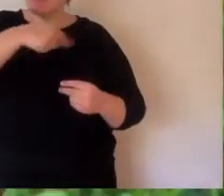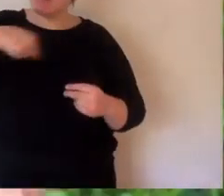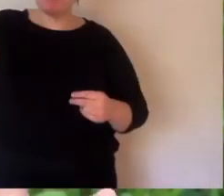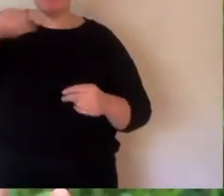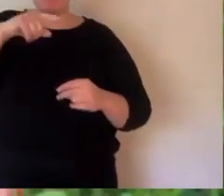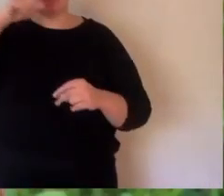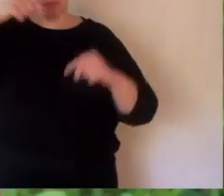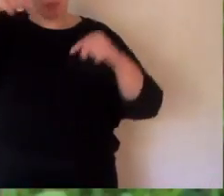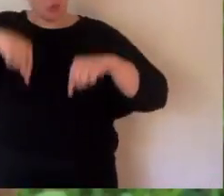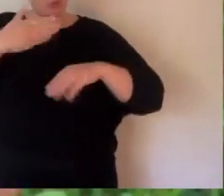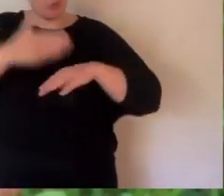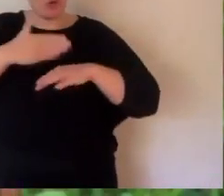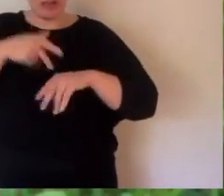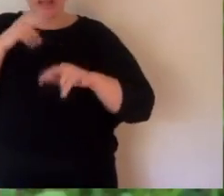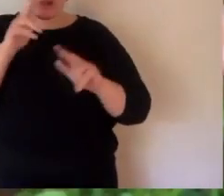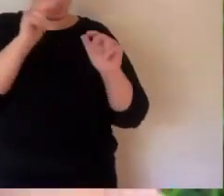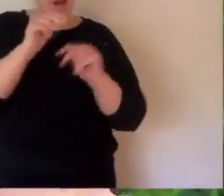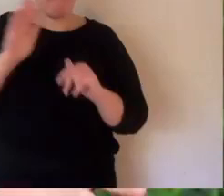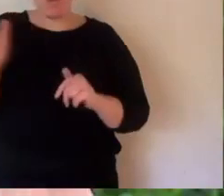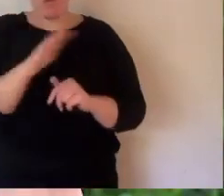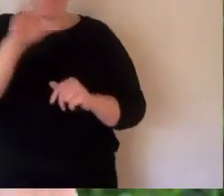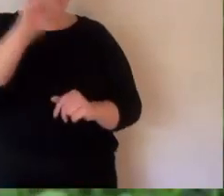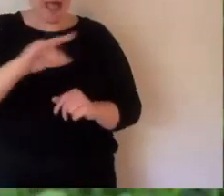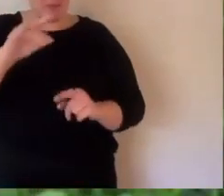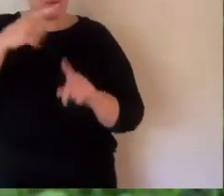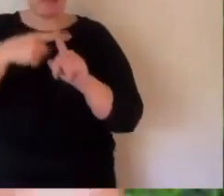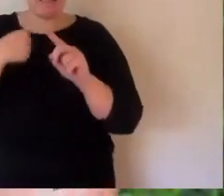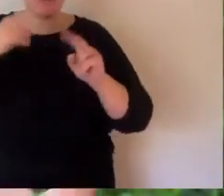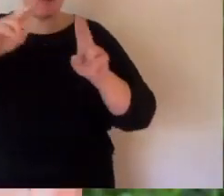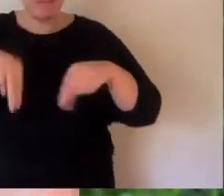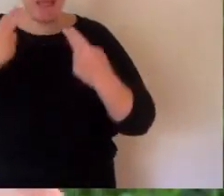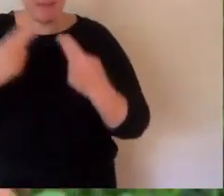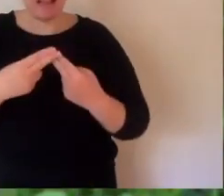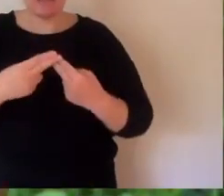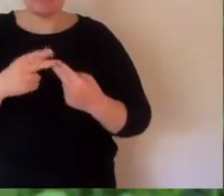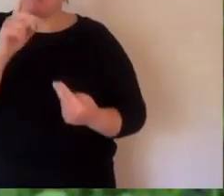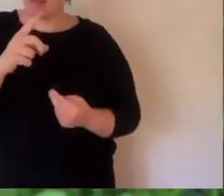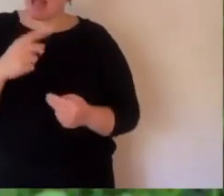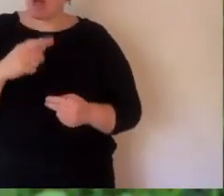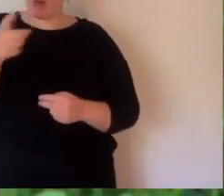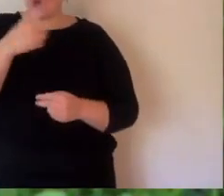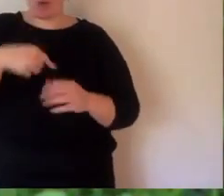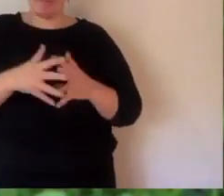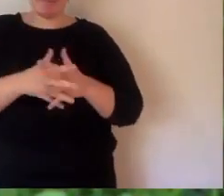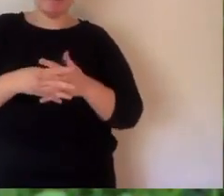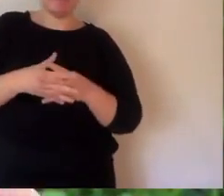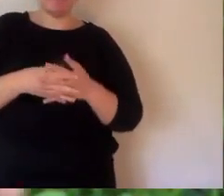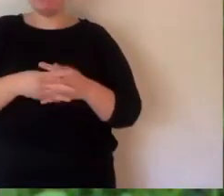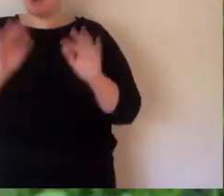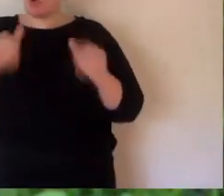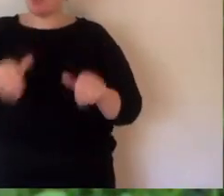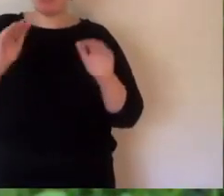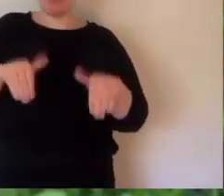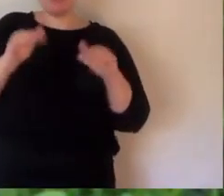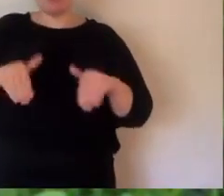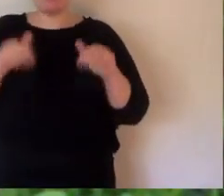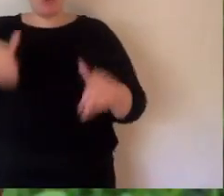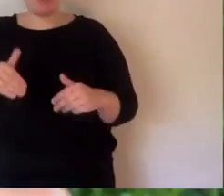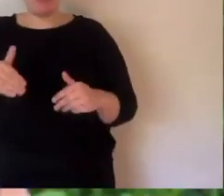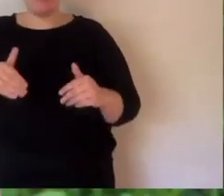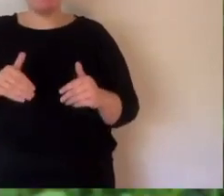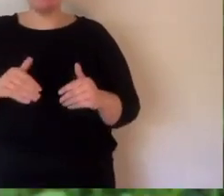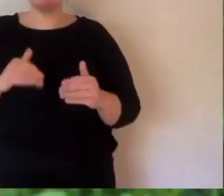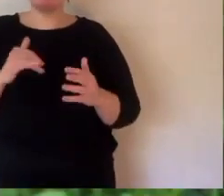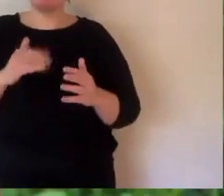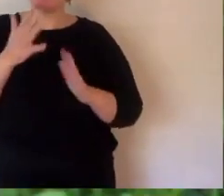The Keepers and I are looking after all of our animals and our families. But we all have a bit of extra time at the moment, like you probably do